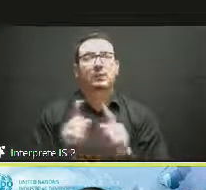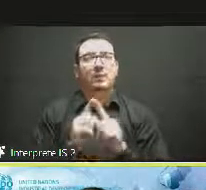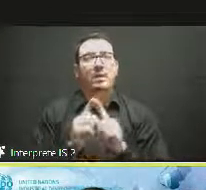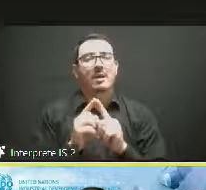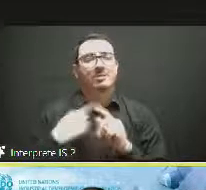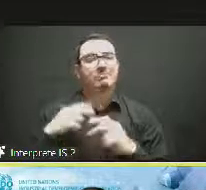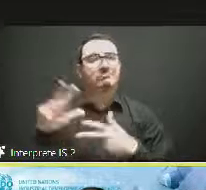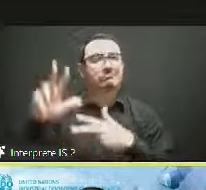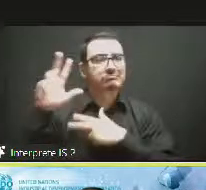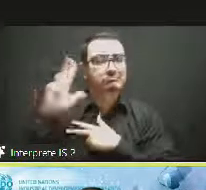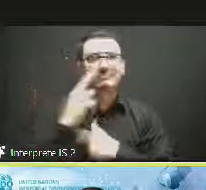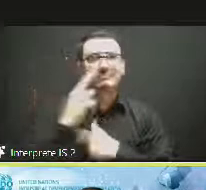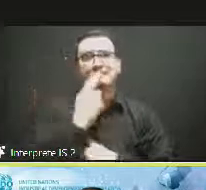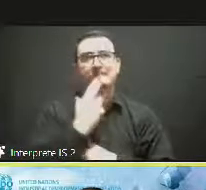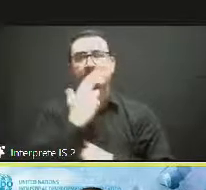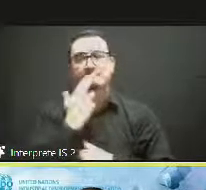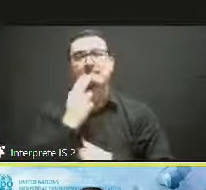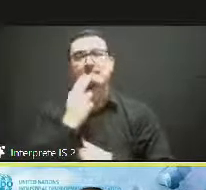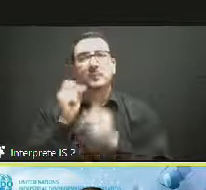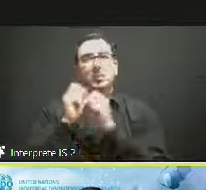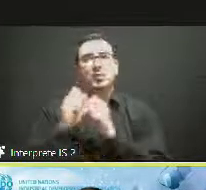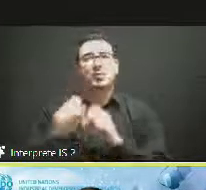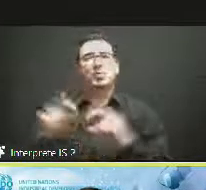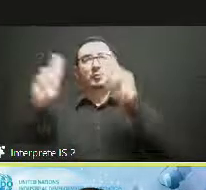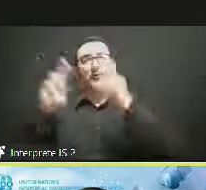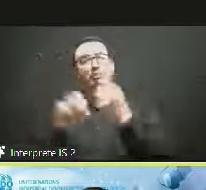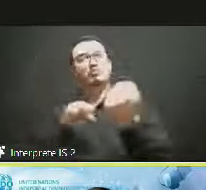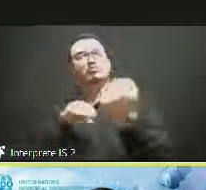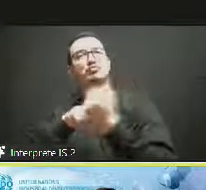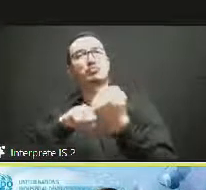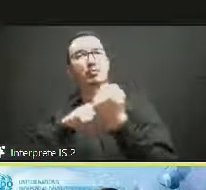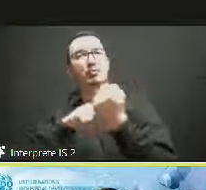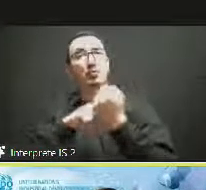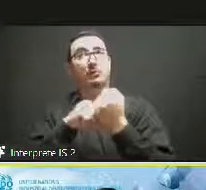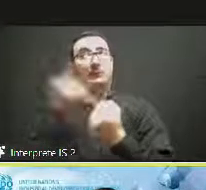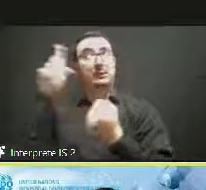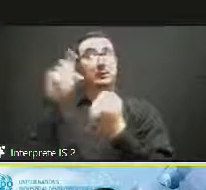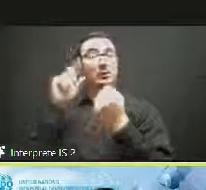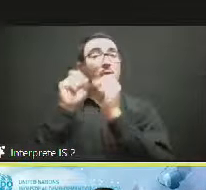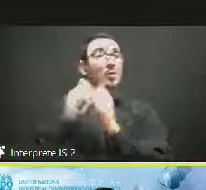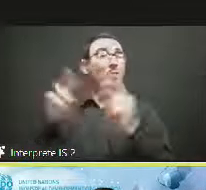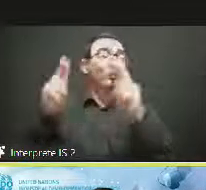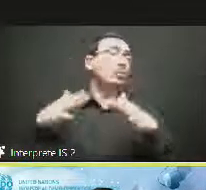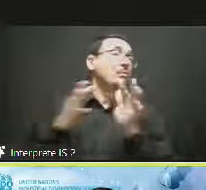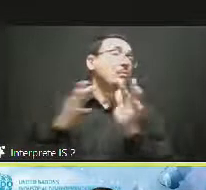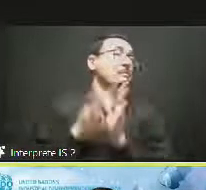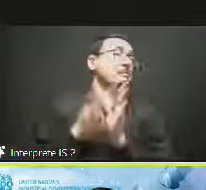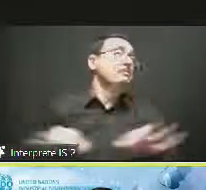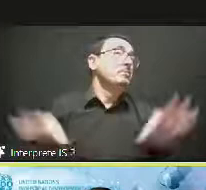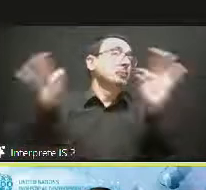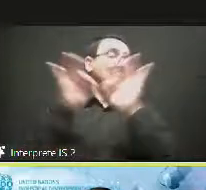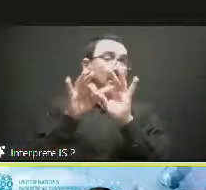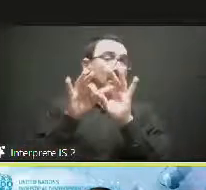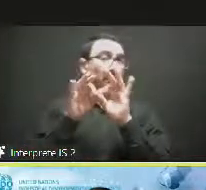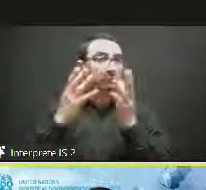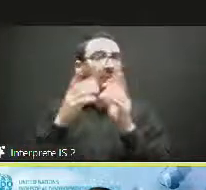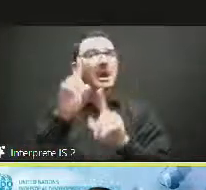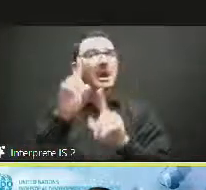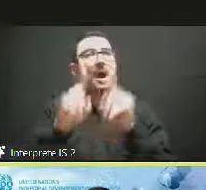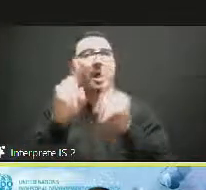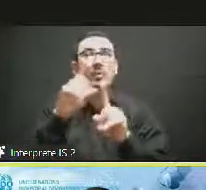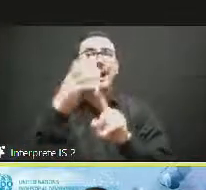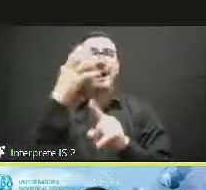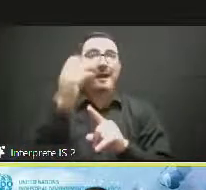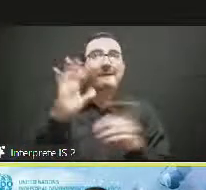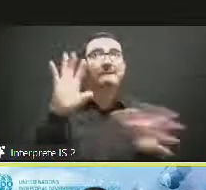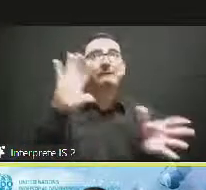and particularly we see some common elements for this type of approach that where the EU experience